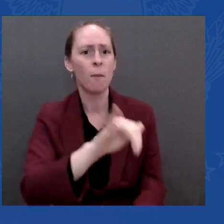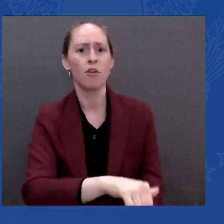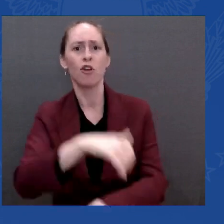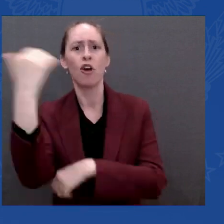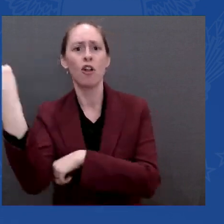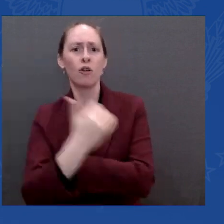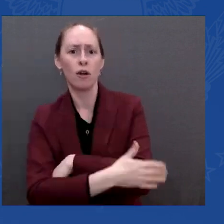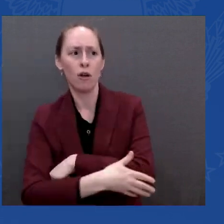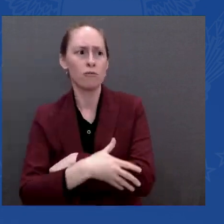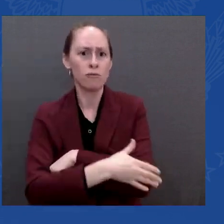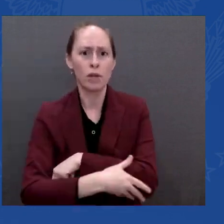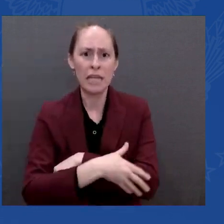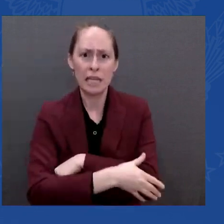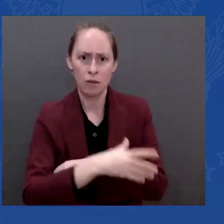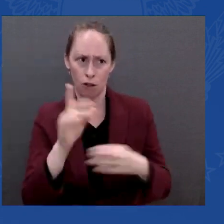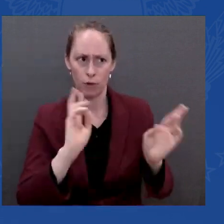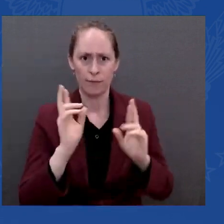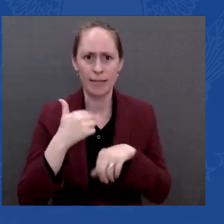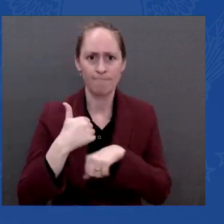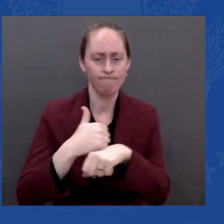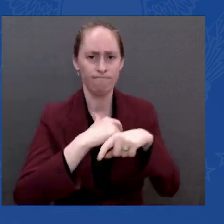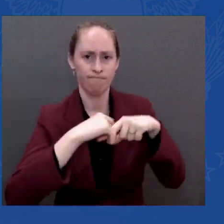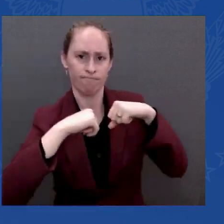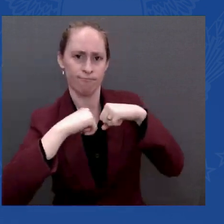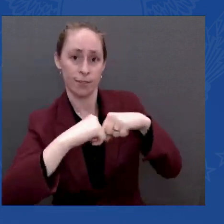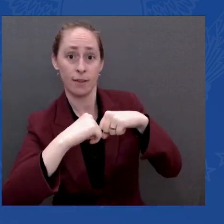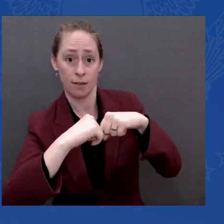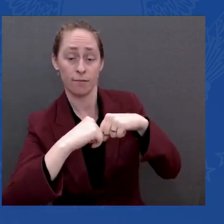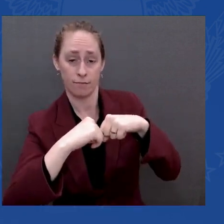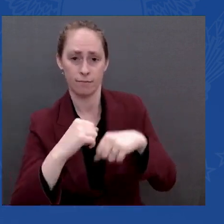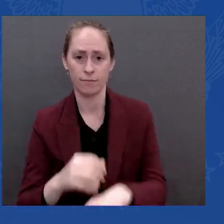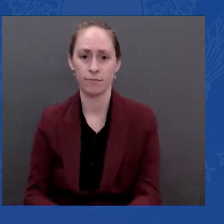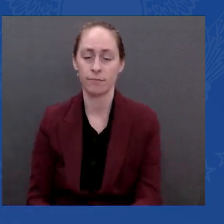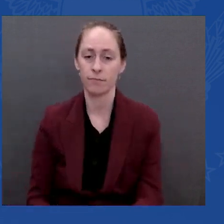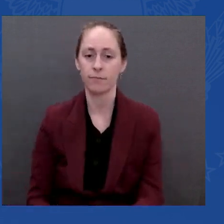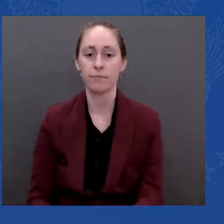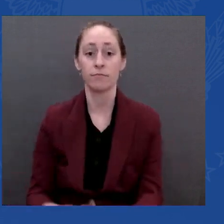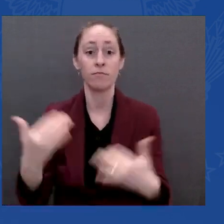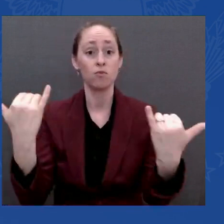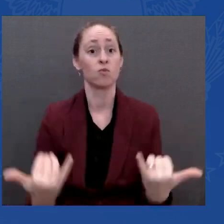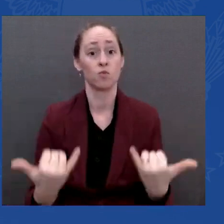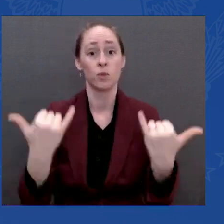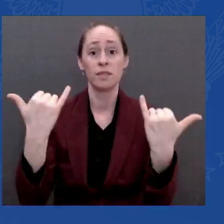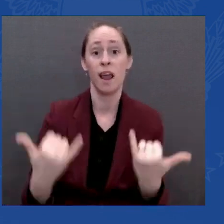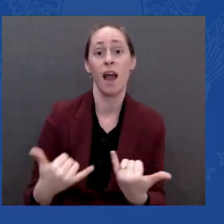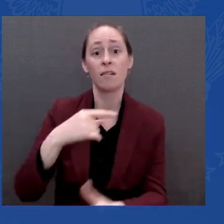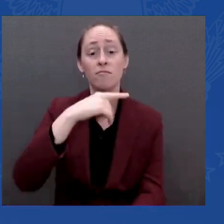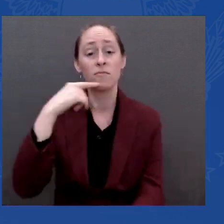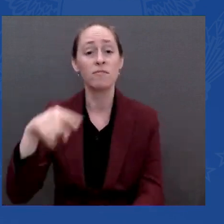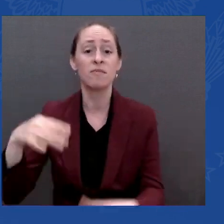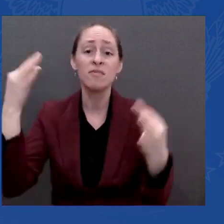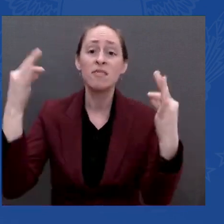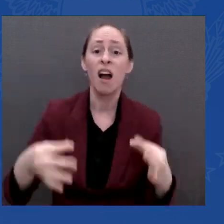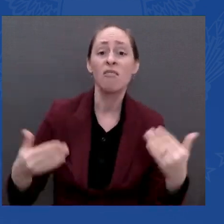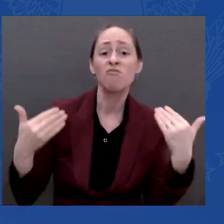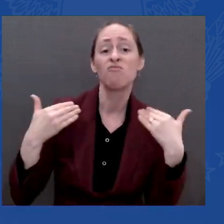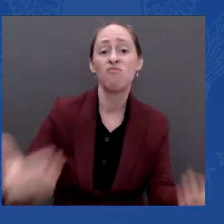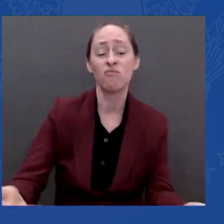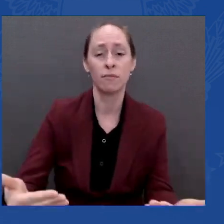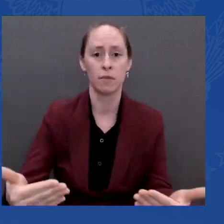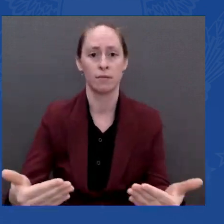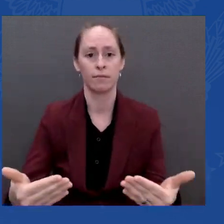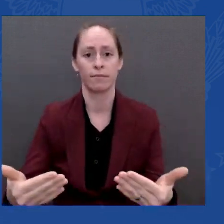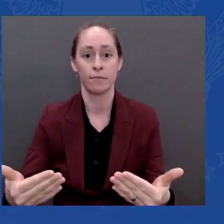hours of Russia's unleashing its assault, NATO came together and authorized and activated an activation of response plans.